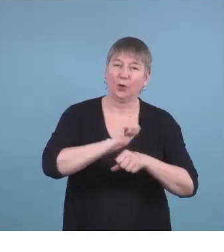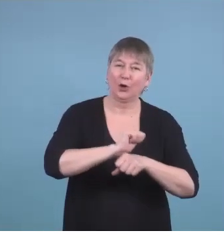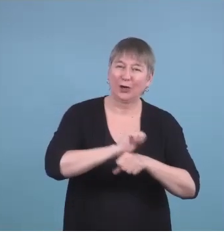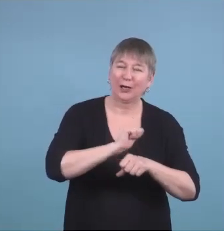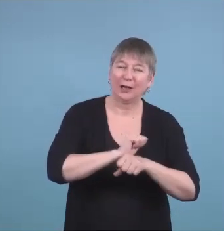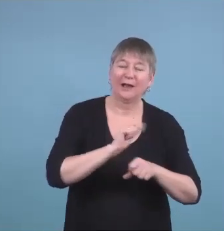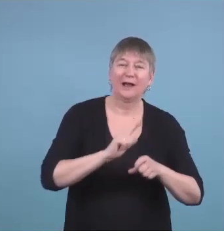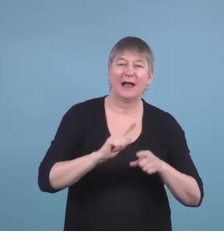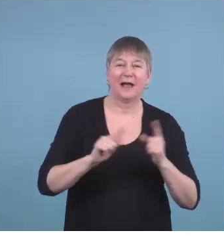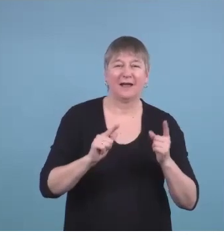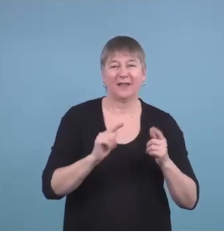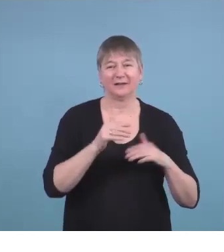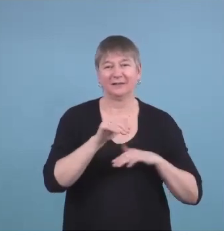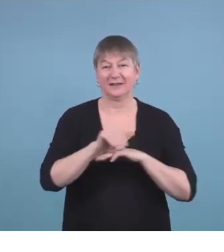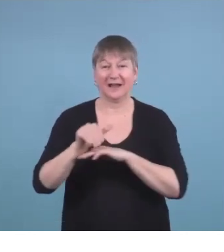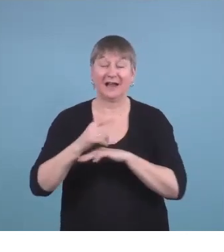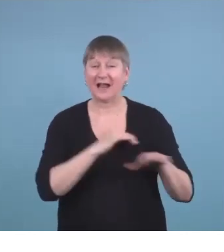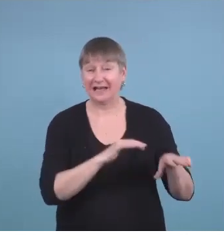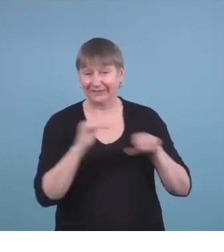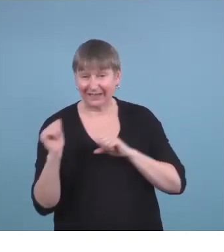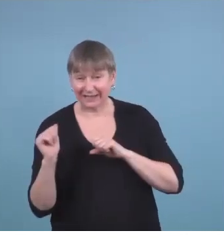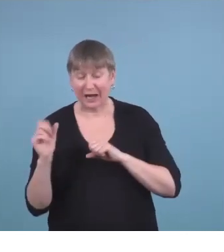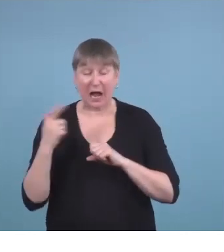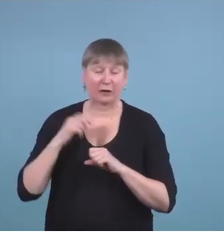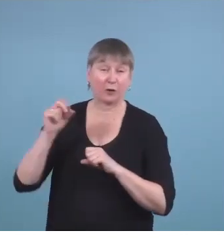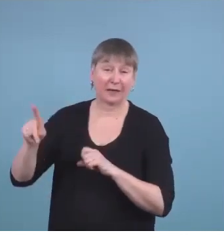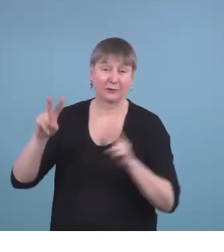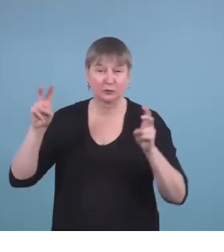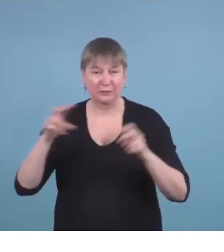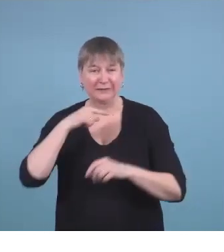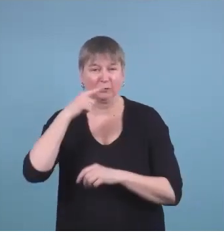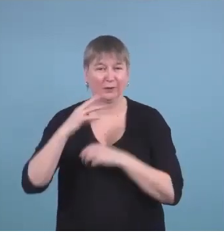the end of the day I leave and I go back into the hearing world.